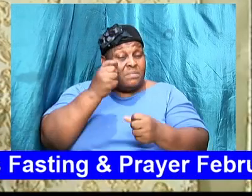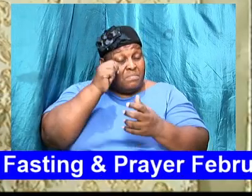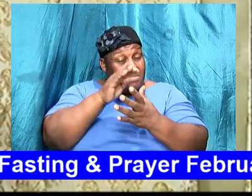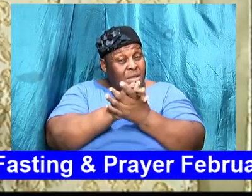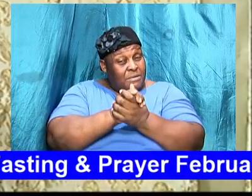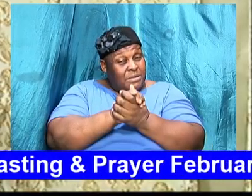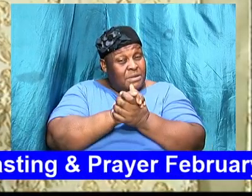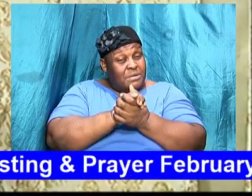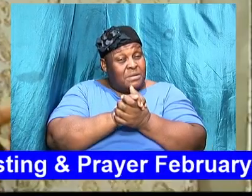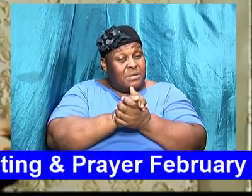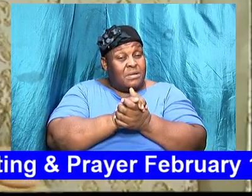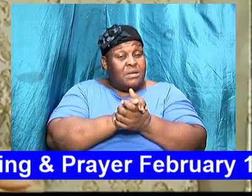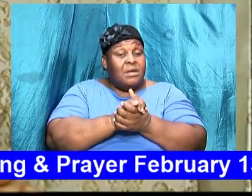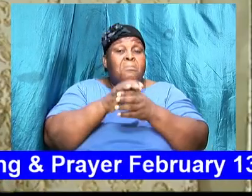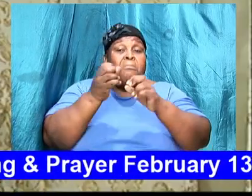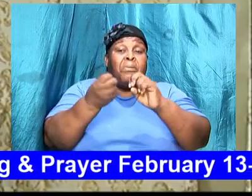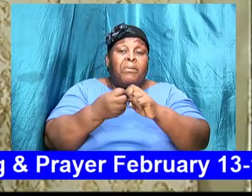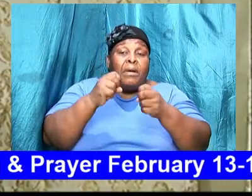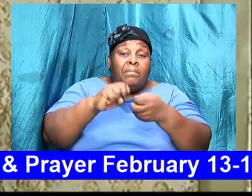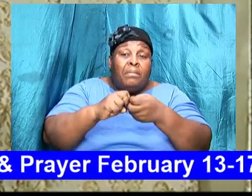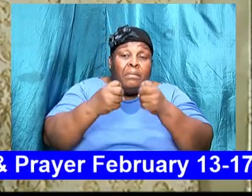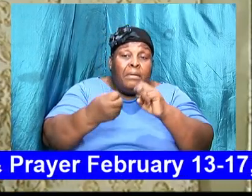what is problems